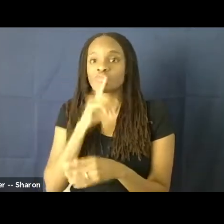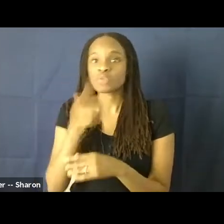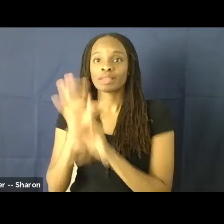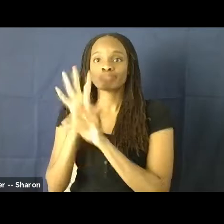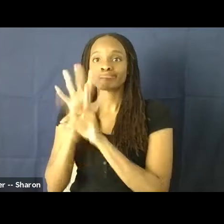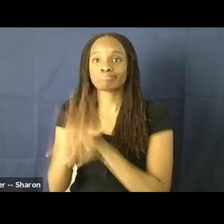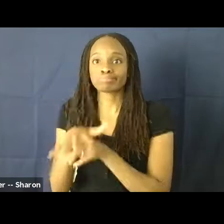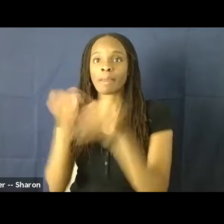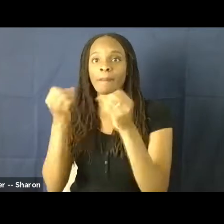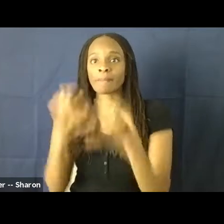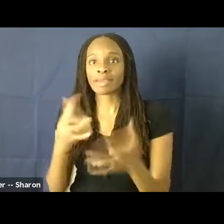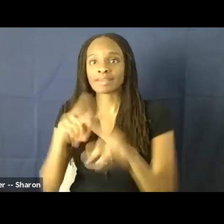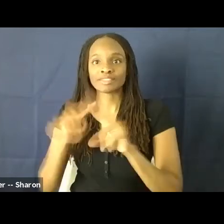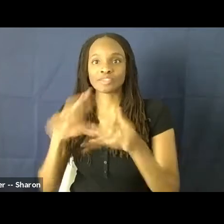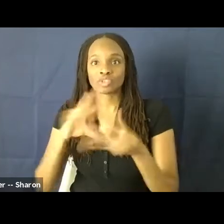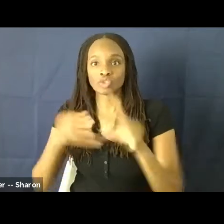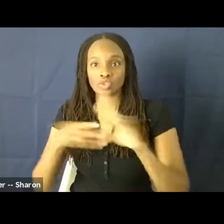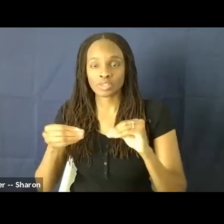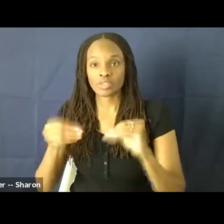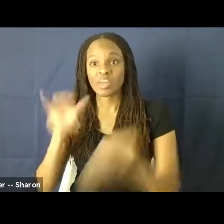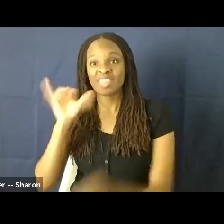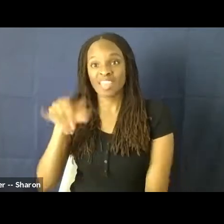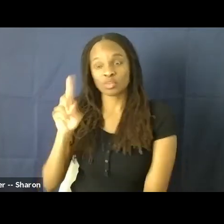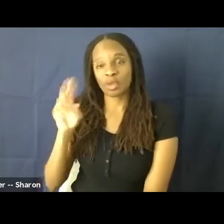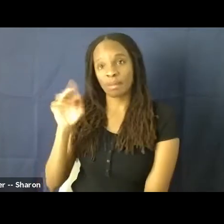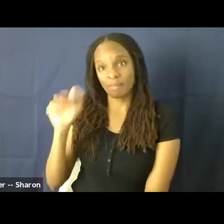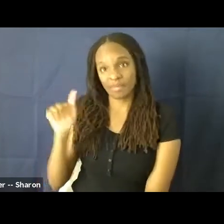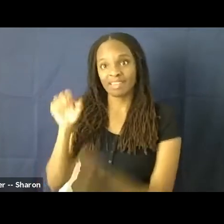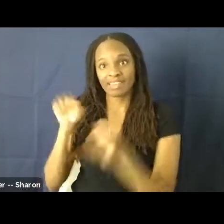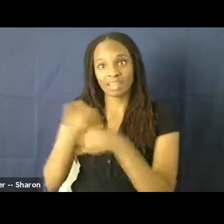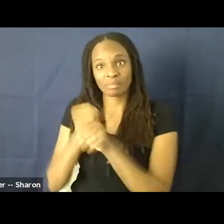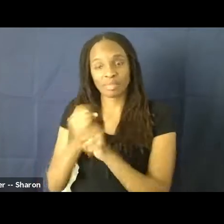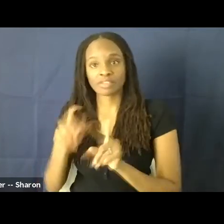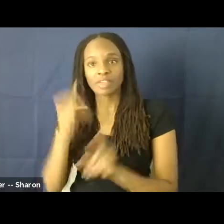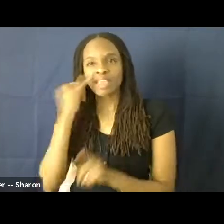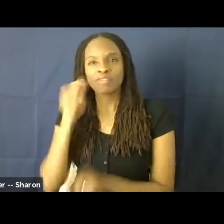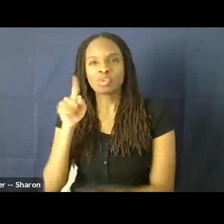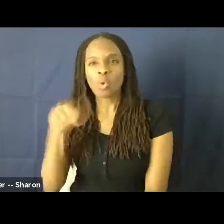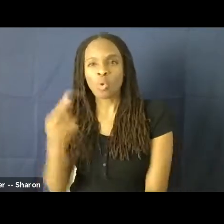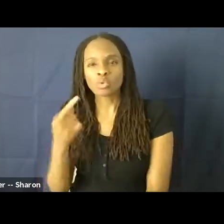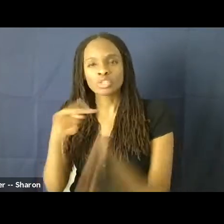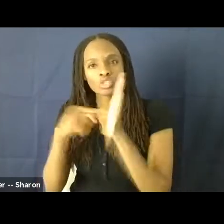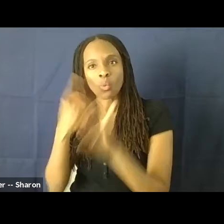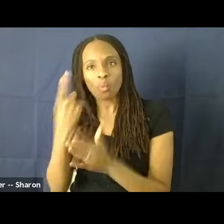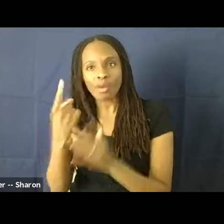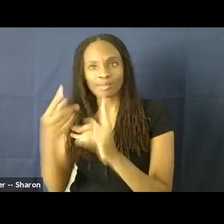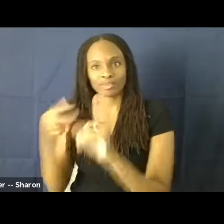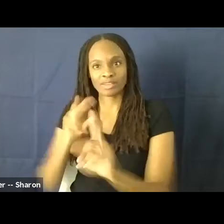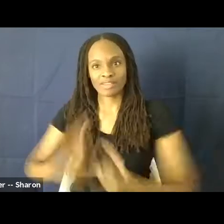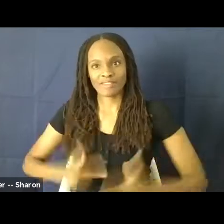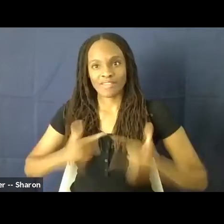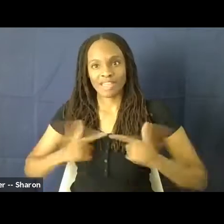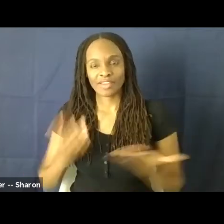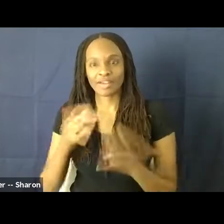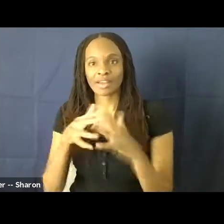So this is where media can really make a difference. It's the idea that if you're only showing one perspective of life in America